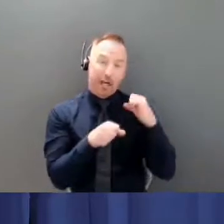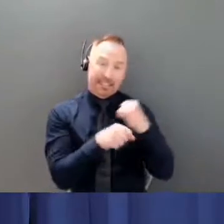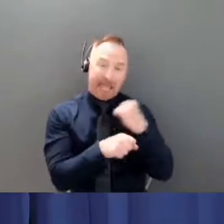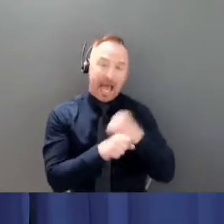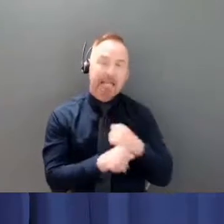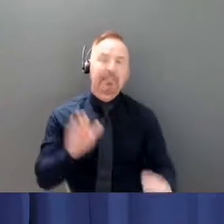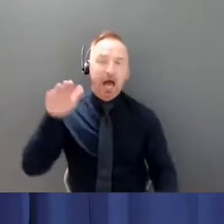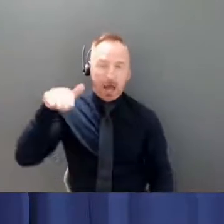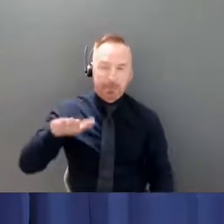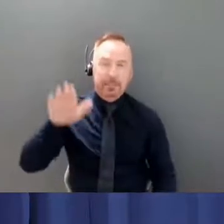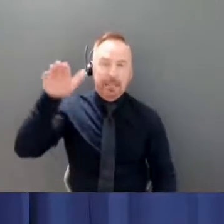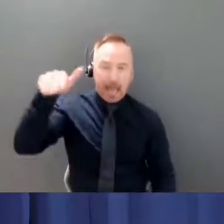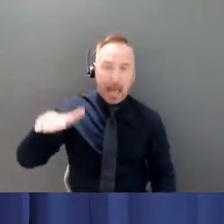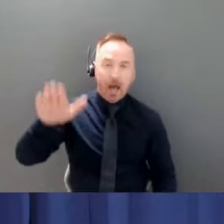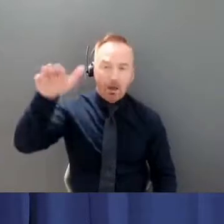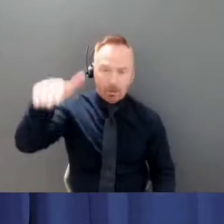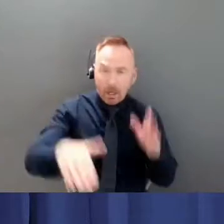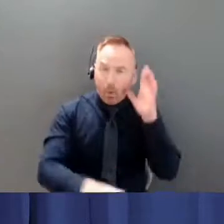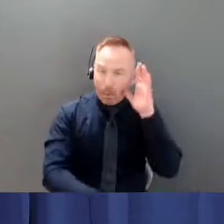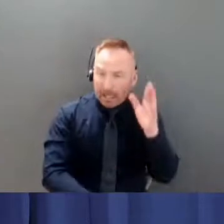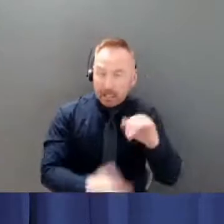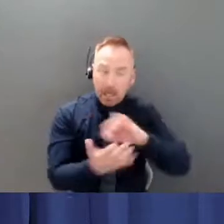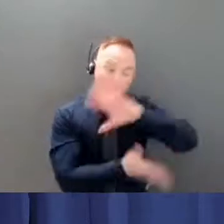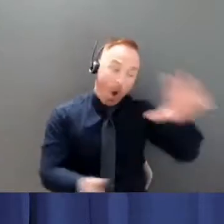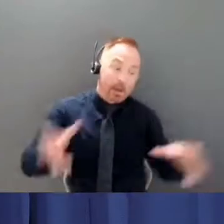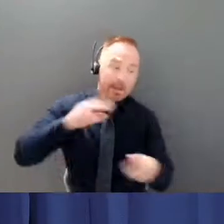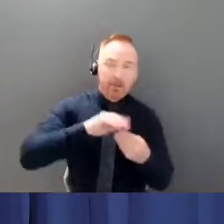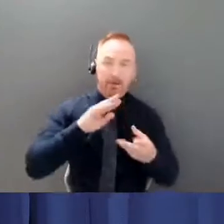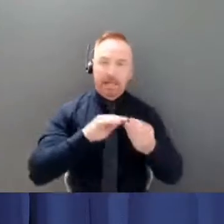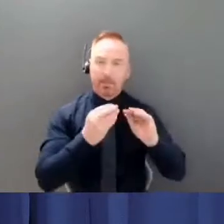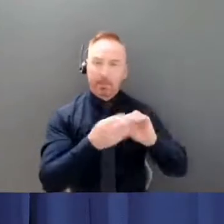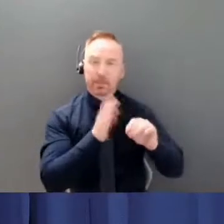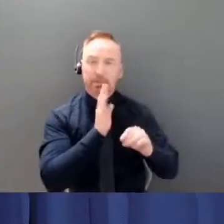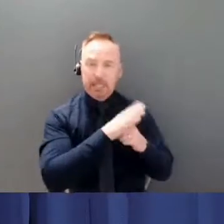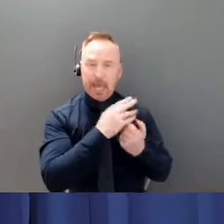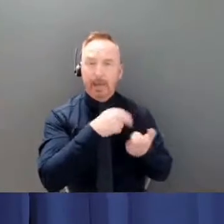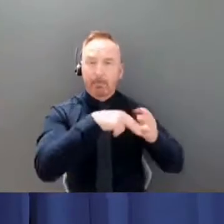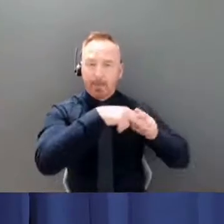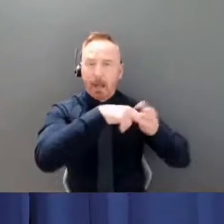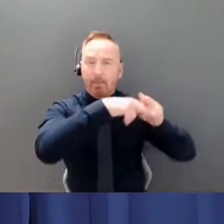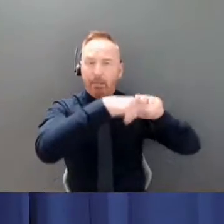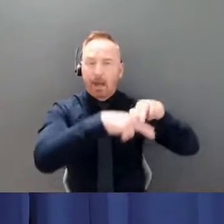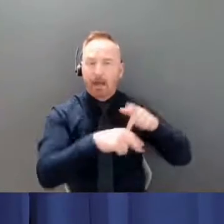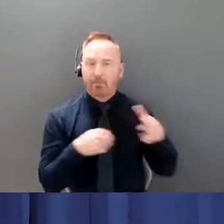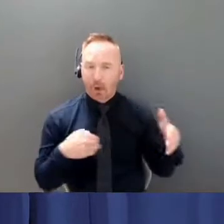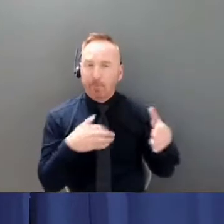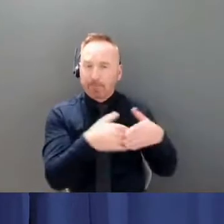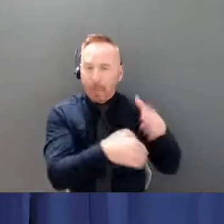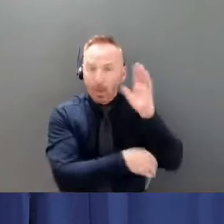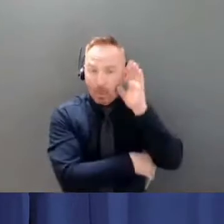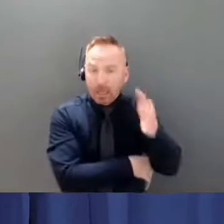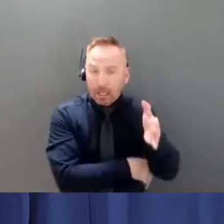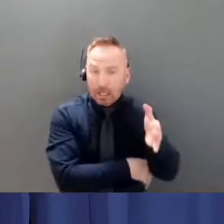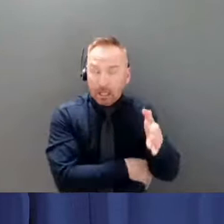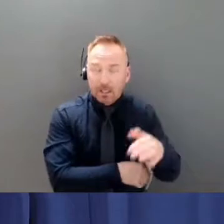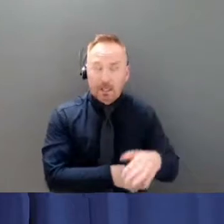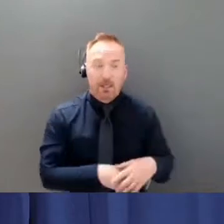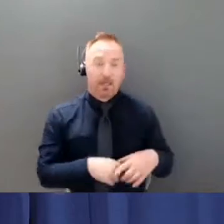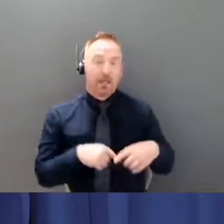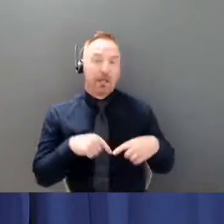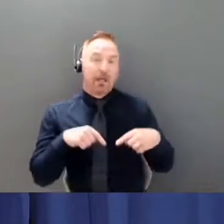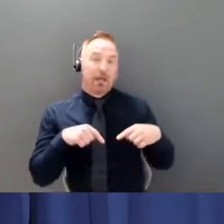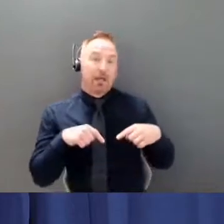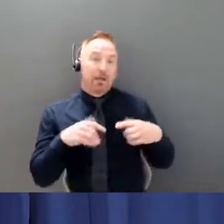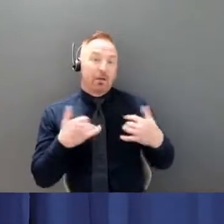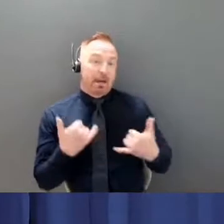total numbers will definitely climb up for some weeks to come in this Yukon's first wave we're facing a